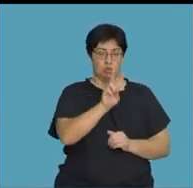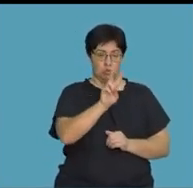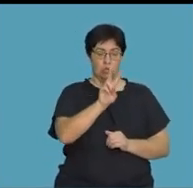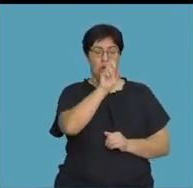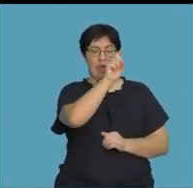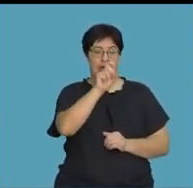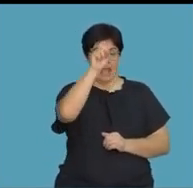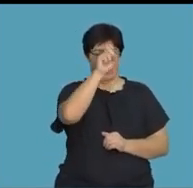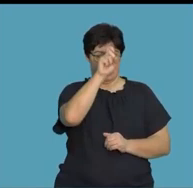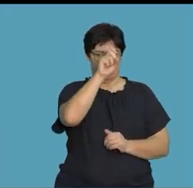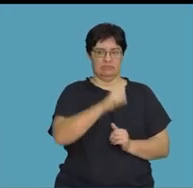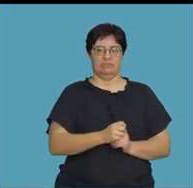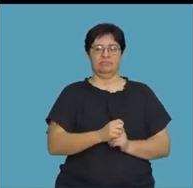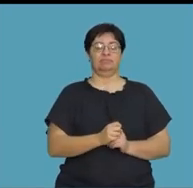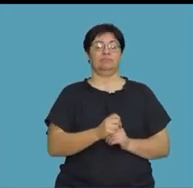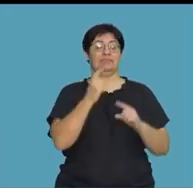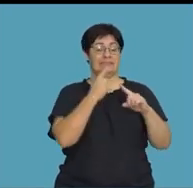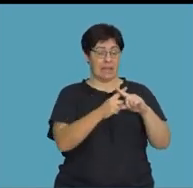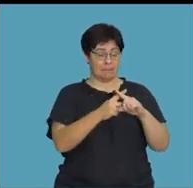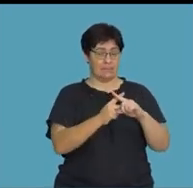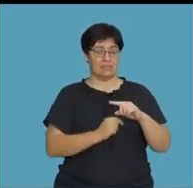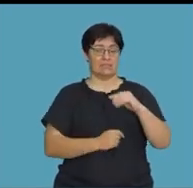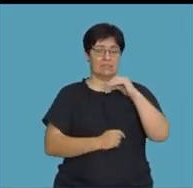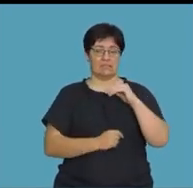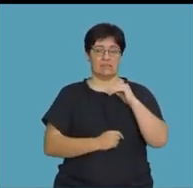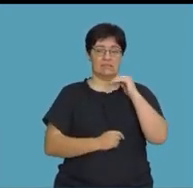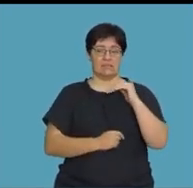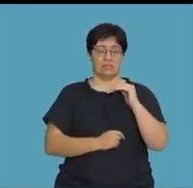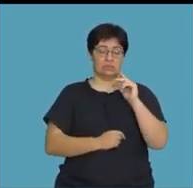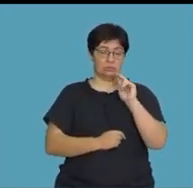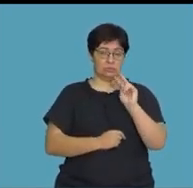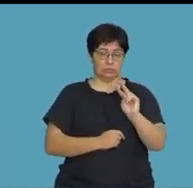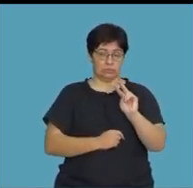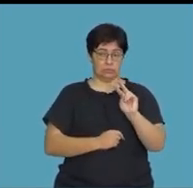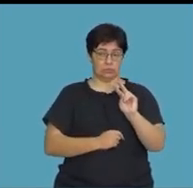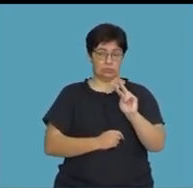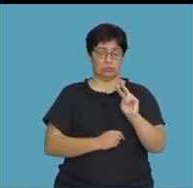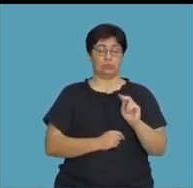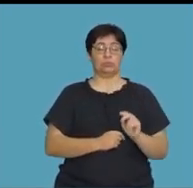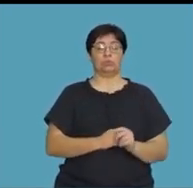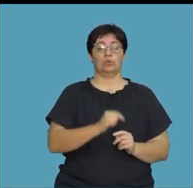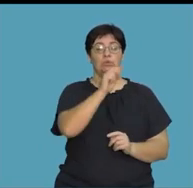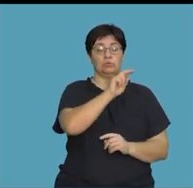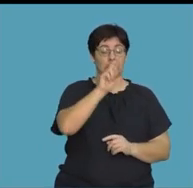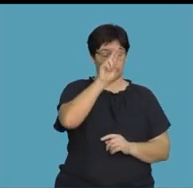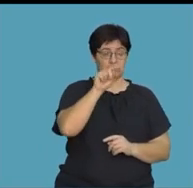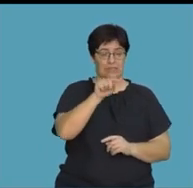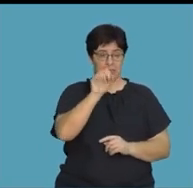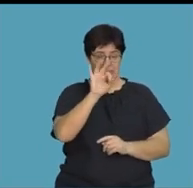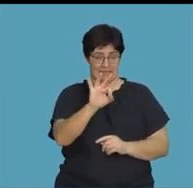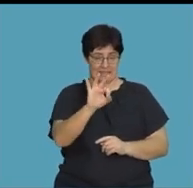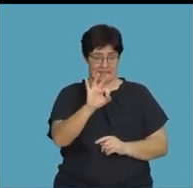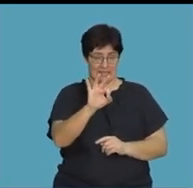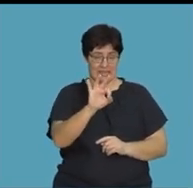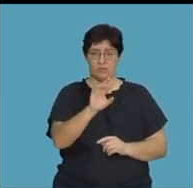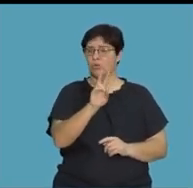exponent of x multiplied by 2 to the exponent of 2 multiplied by 3 because 2